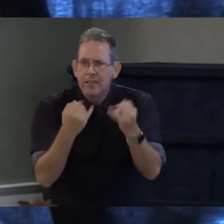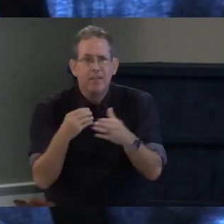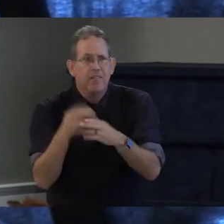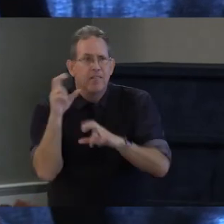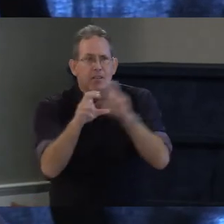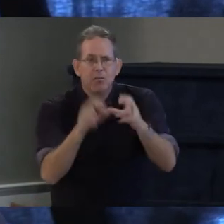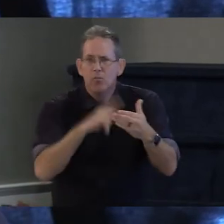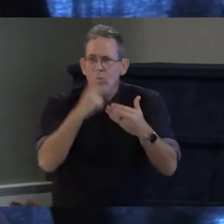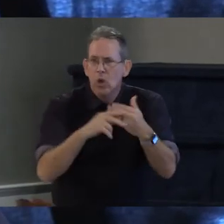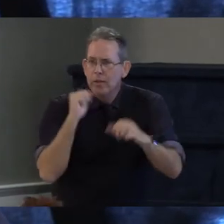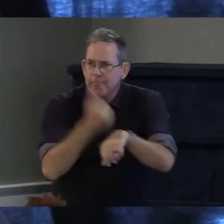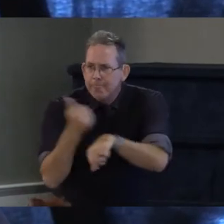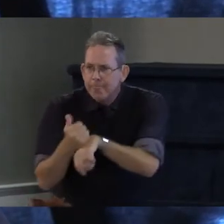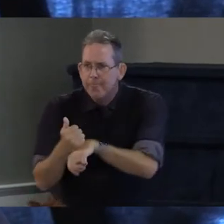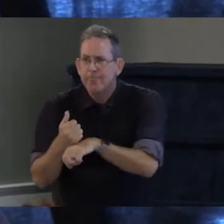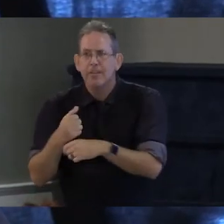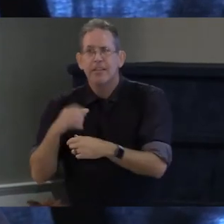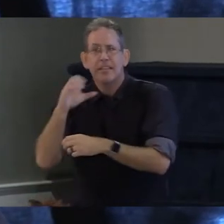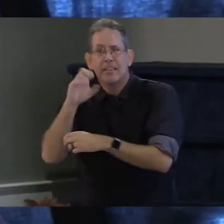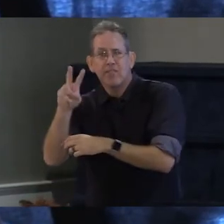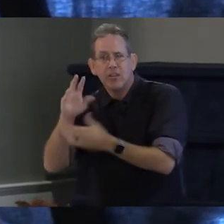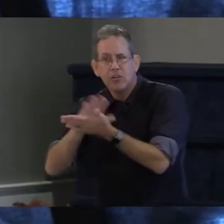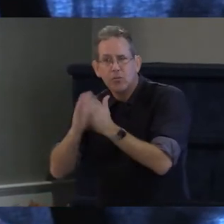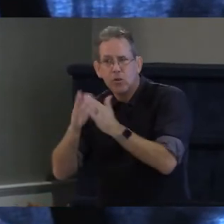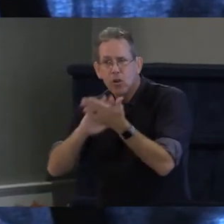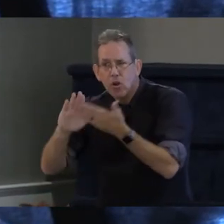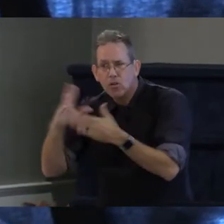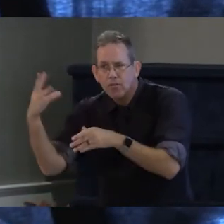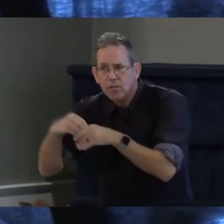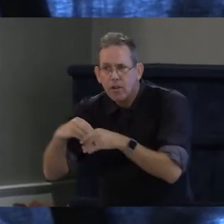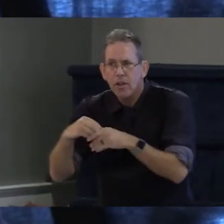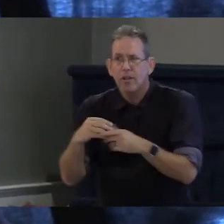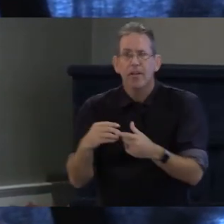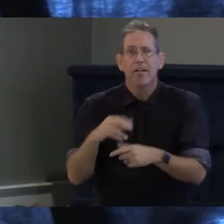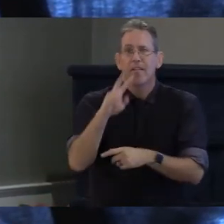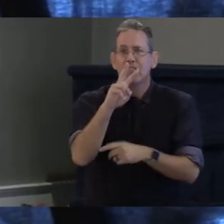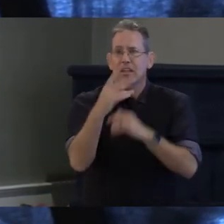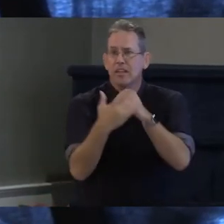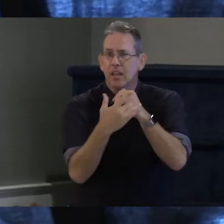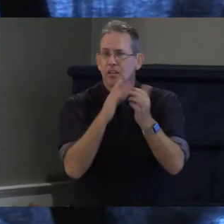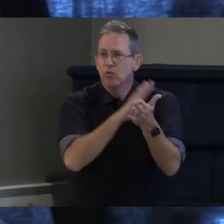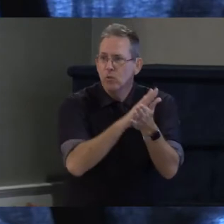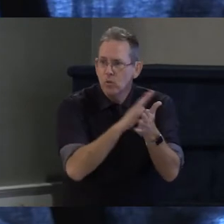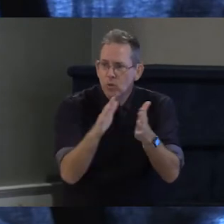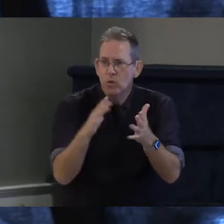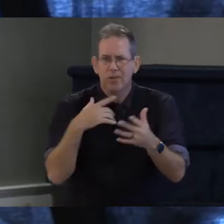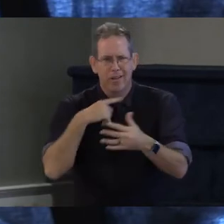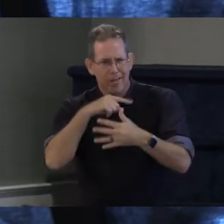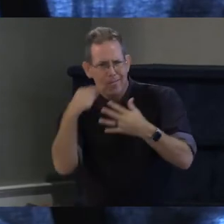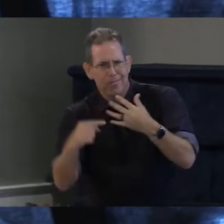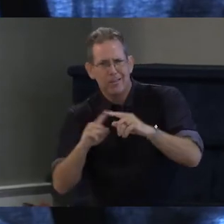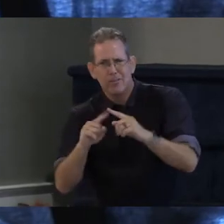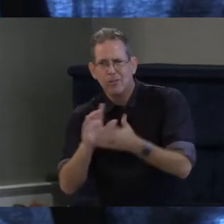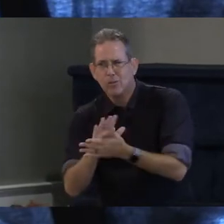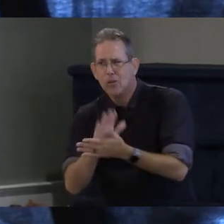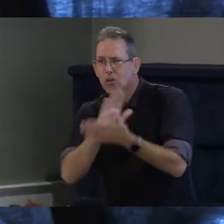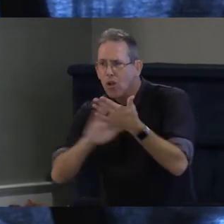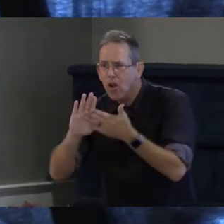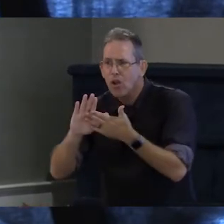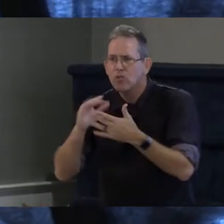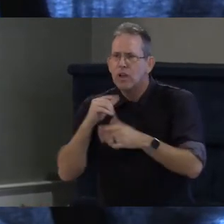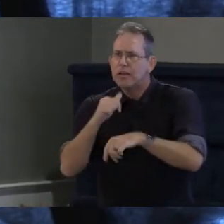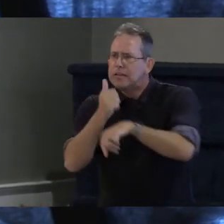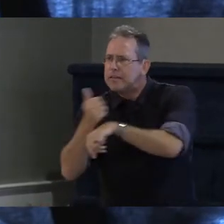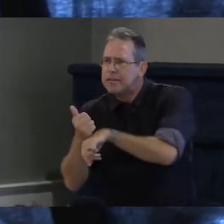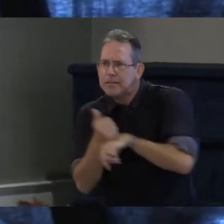ccv invest in programs at v tech in the state colleges but fundamentally i think we need as